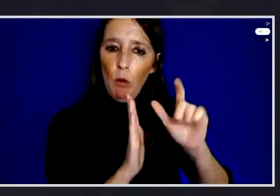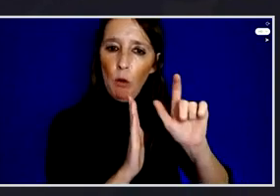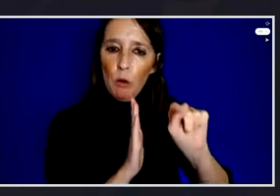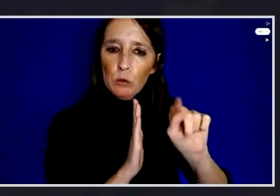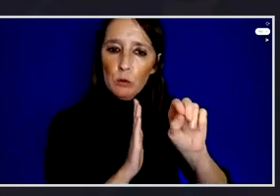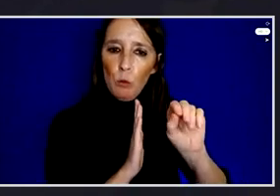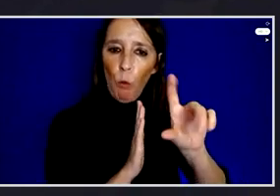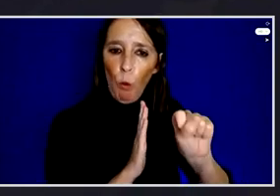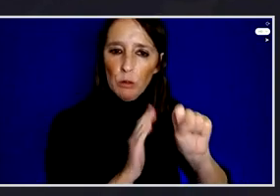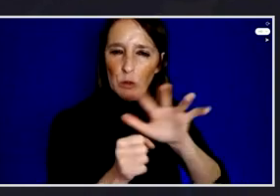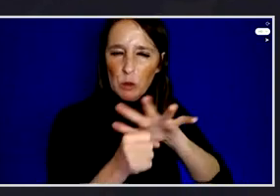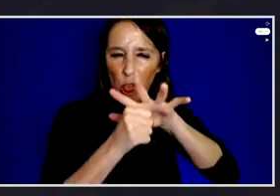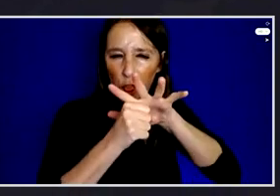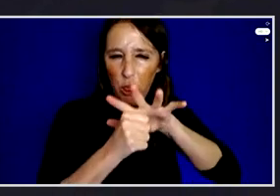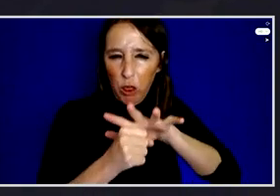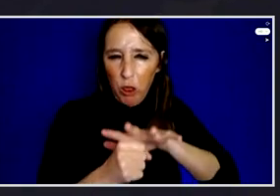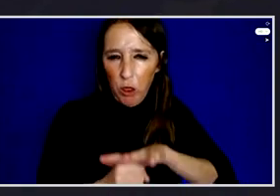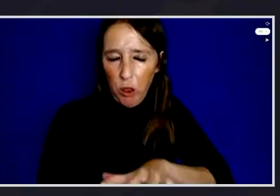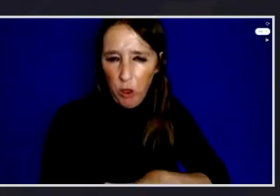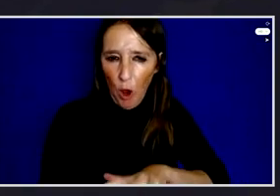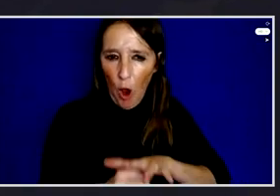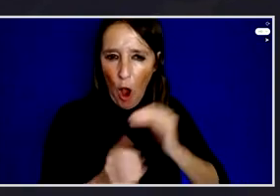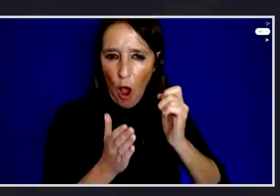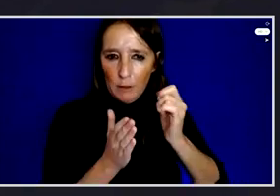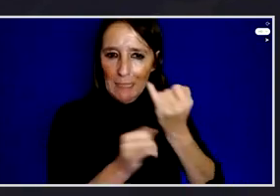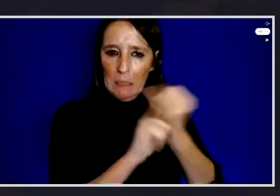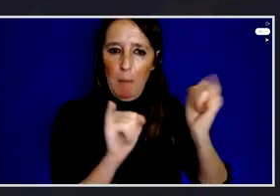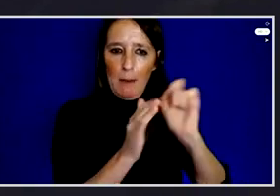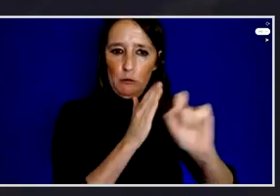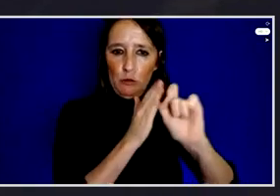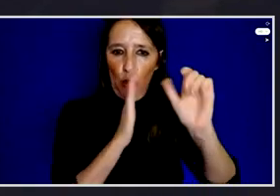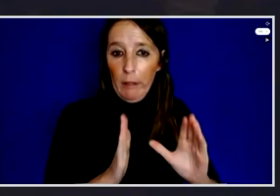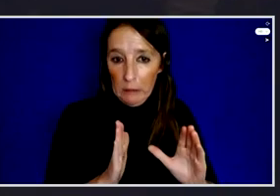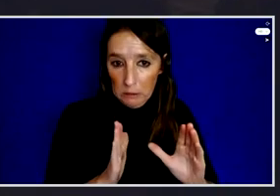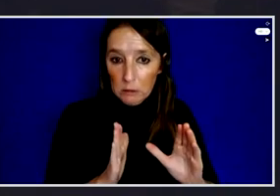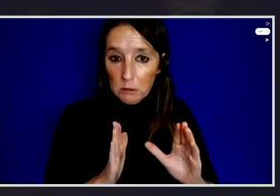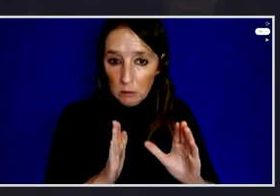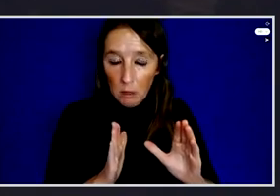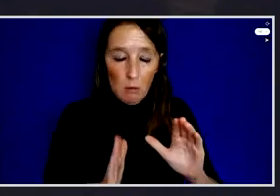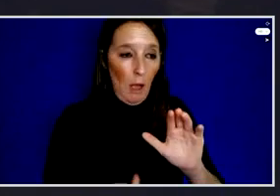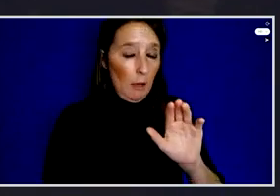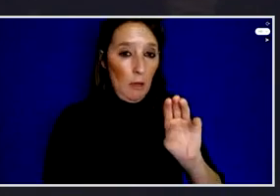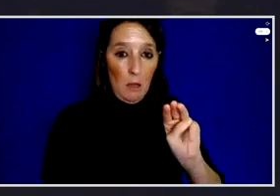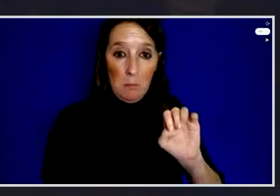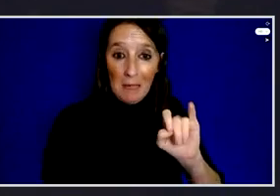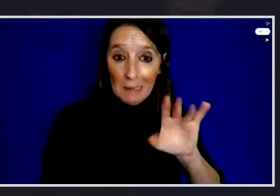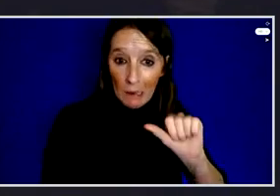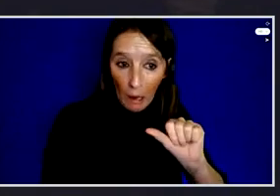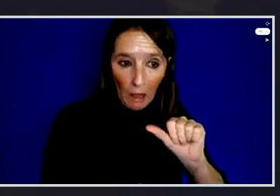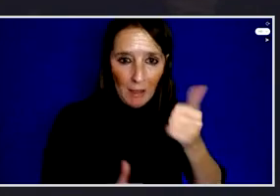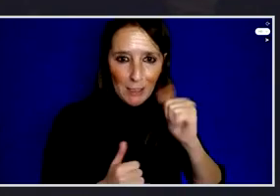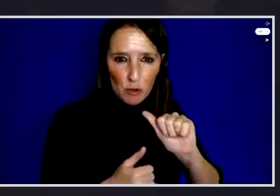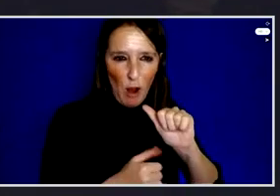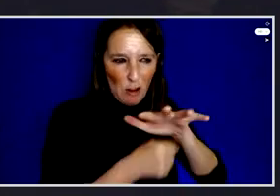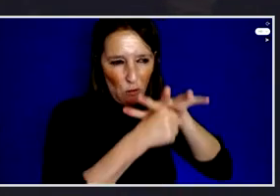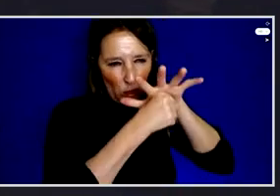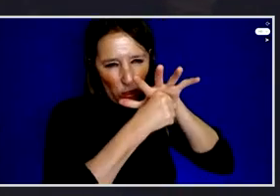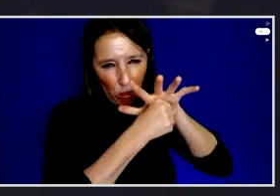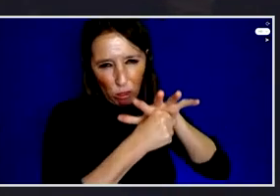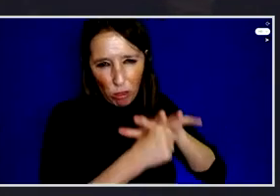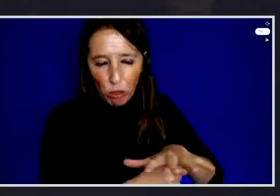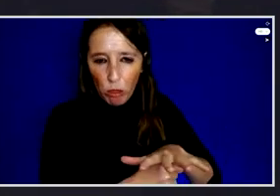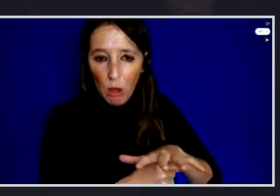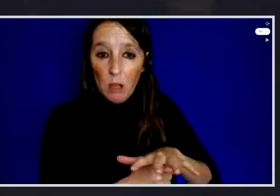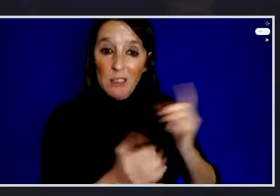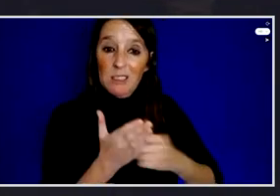such pressure on independent media outlets that they have to go out of business including using the law